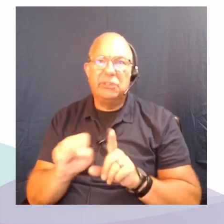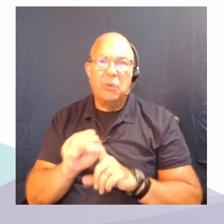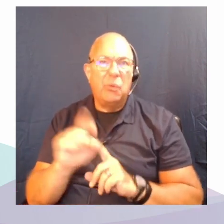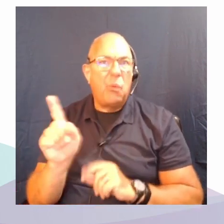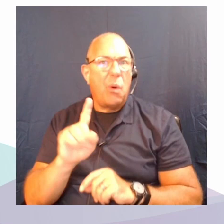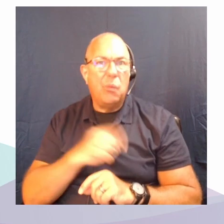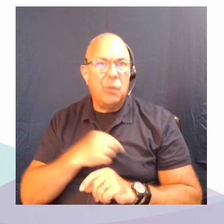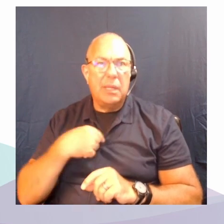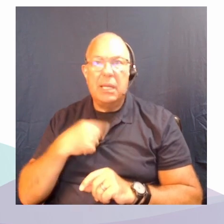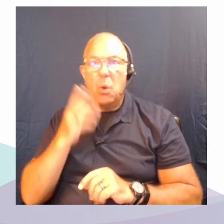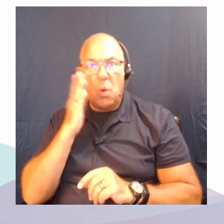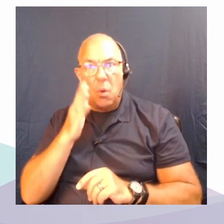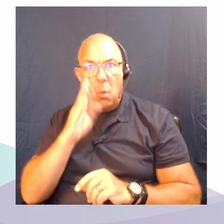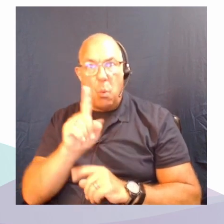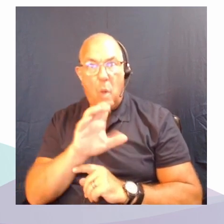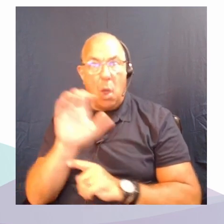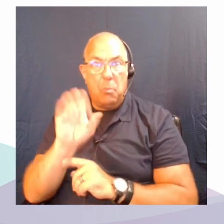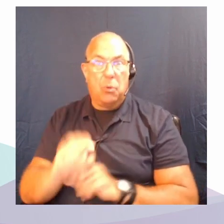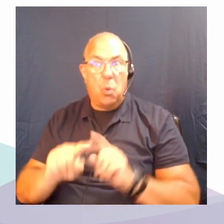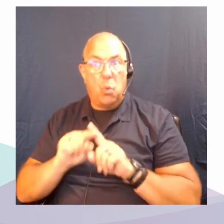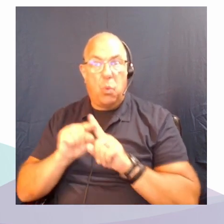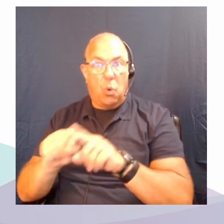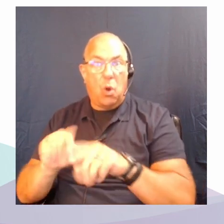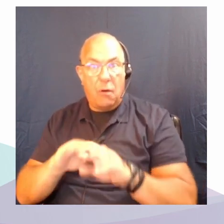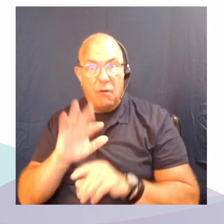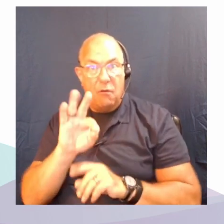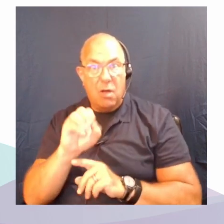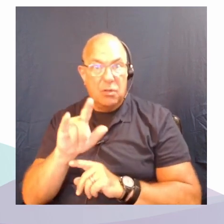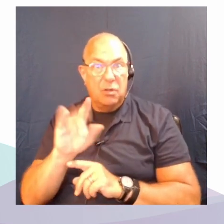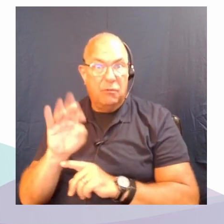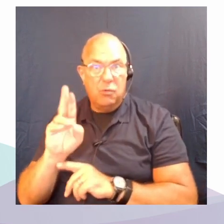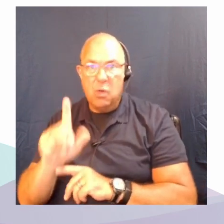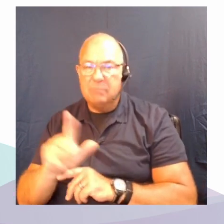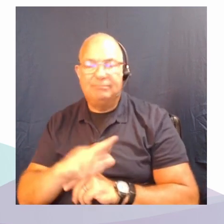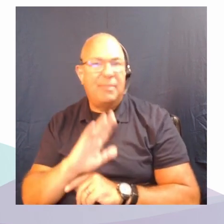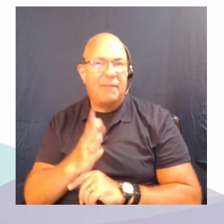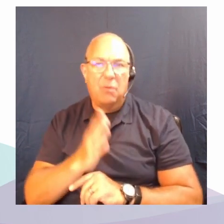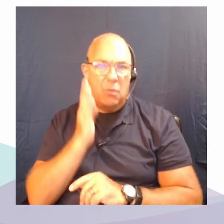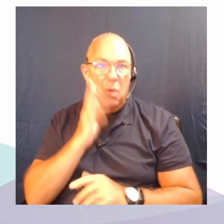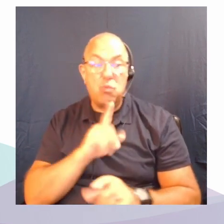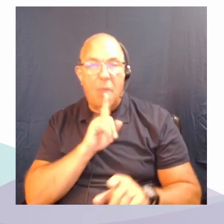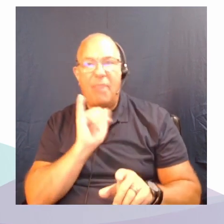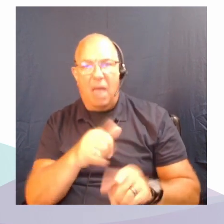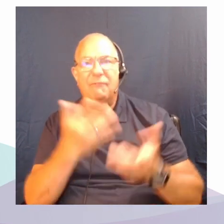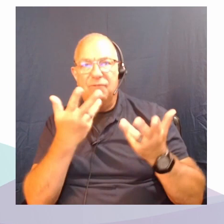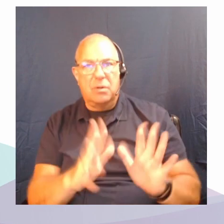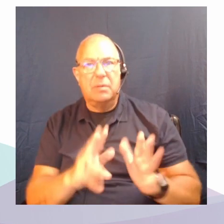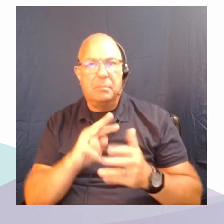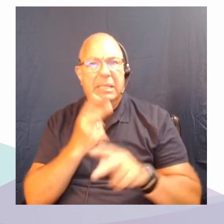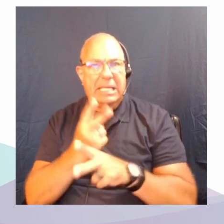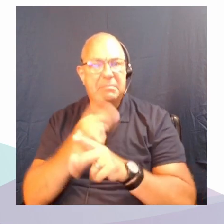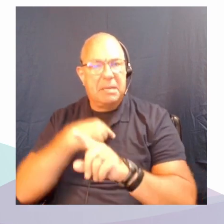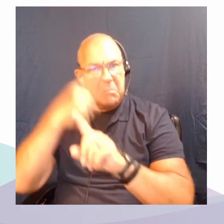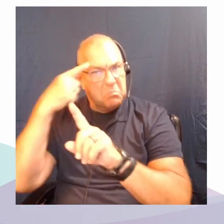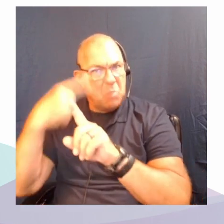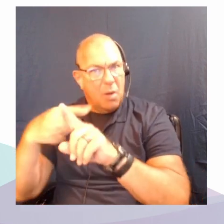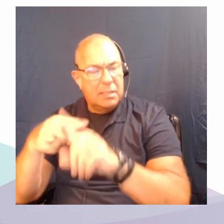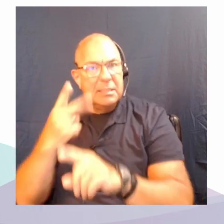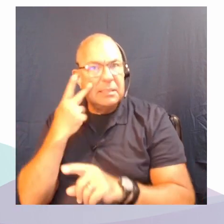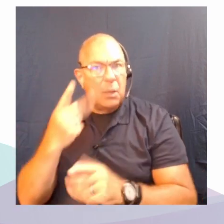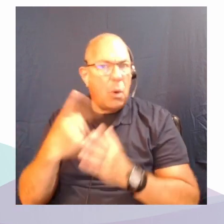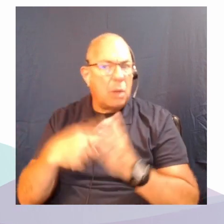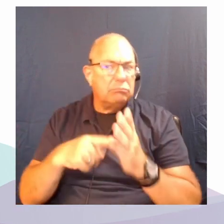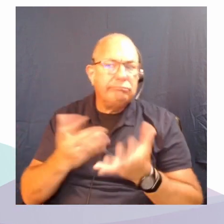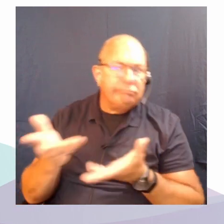rely on on fossil fuels that really is over and so what keeps me hopeful is to see what's actually determinately